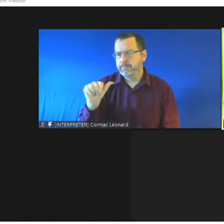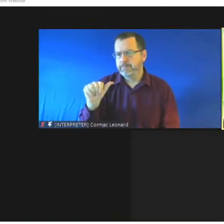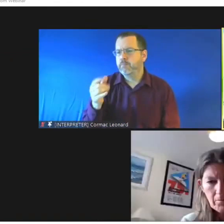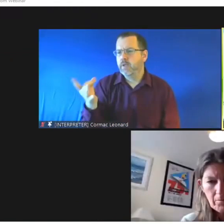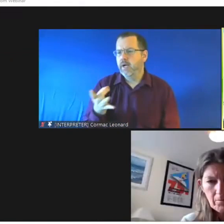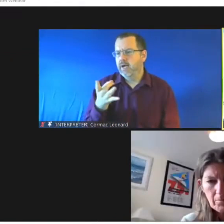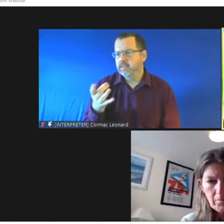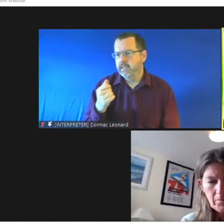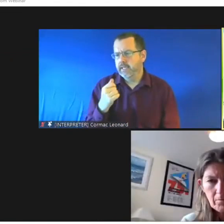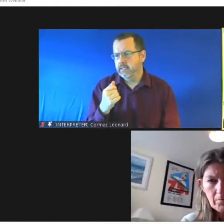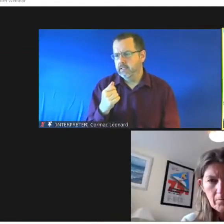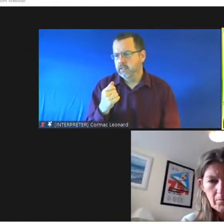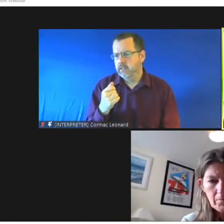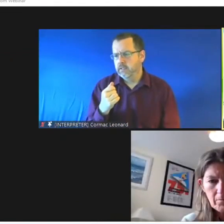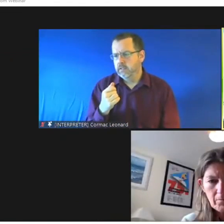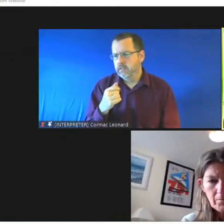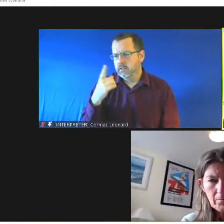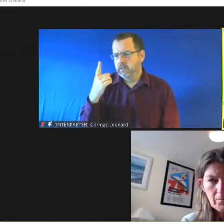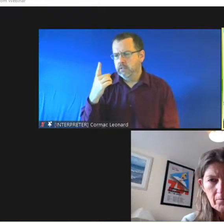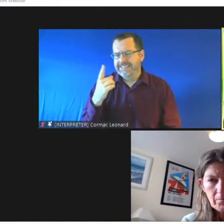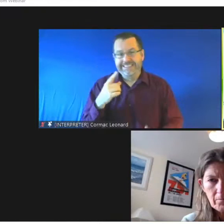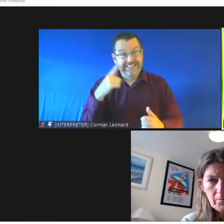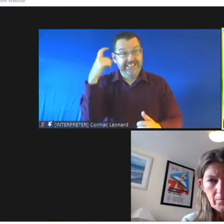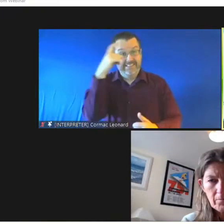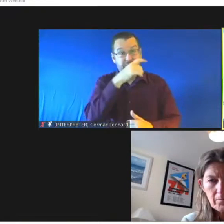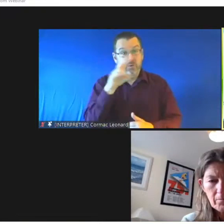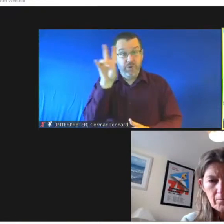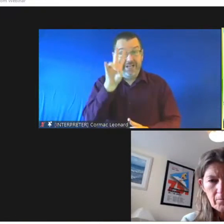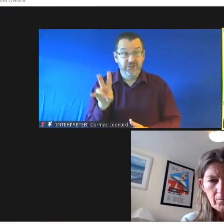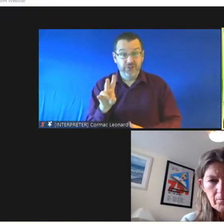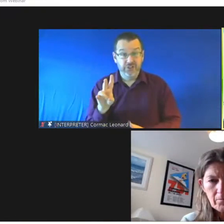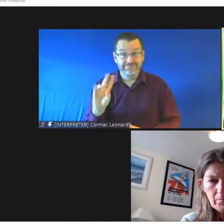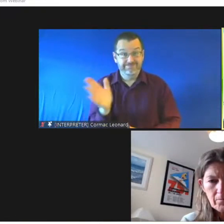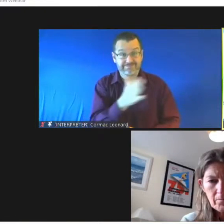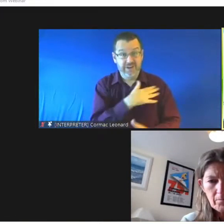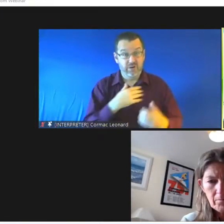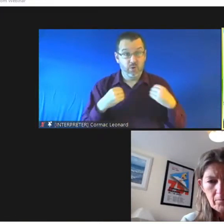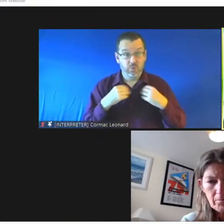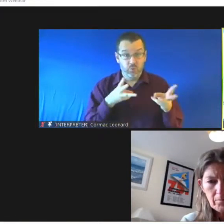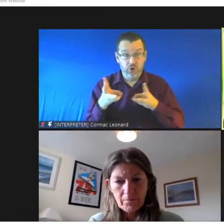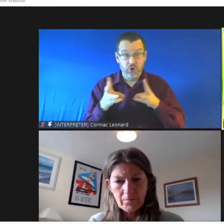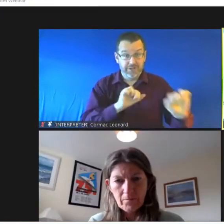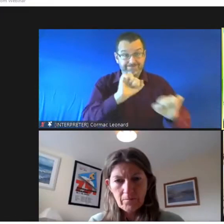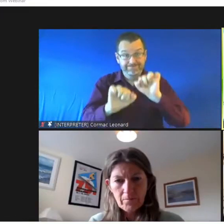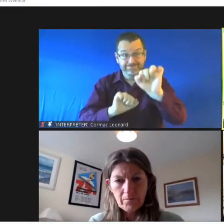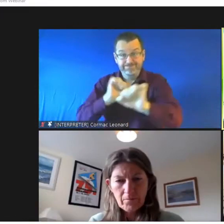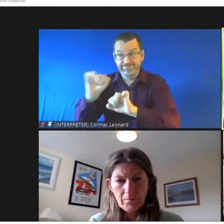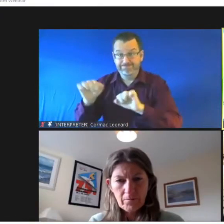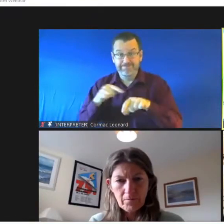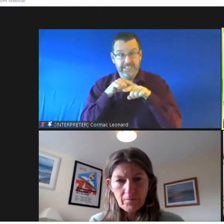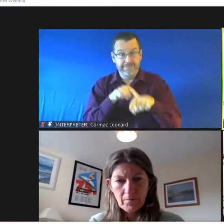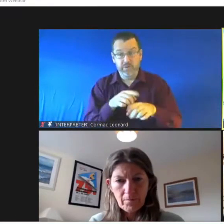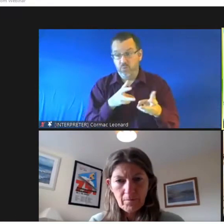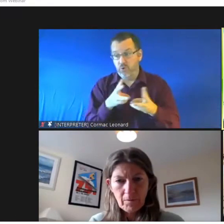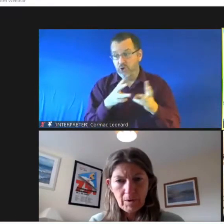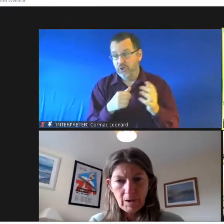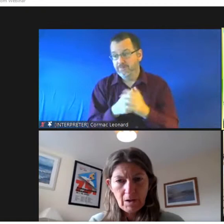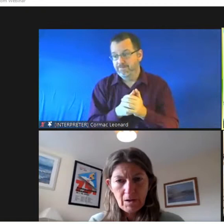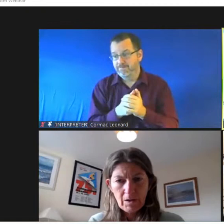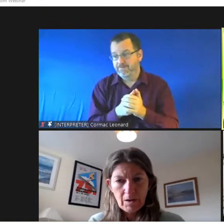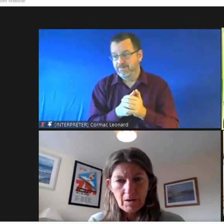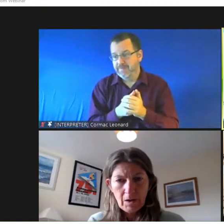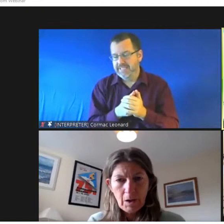what is a difficult question when we you know i'm conscious in our own work we depending on a piece of work we're doing we think about children in very specific